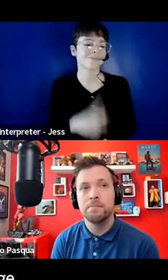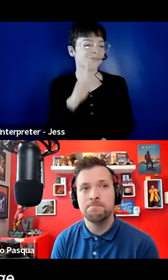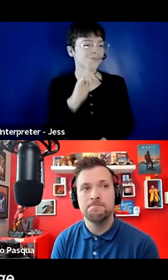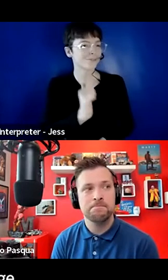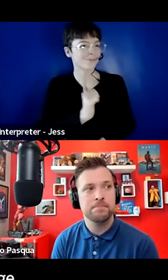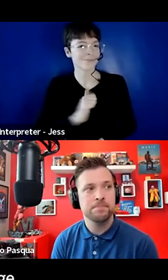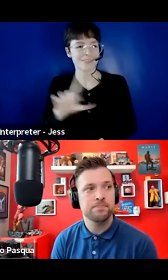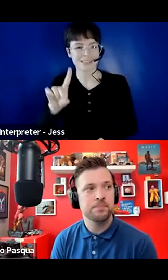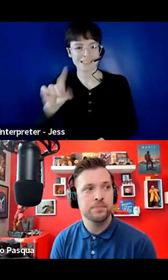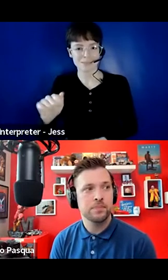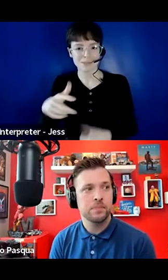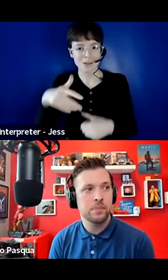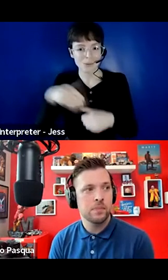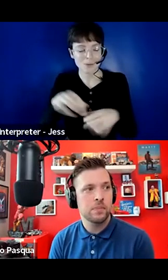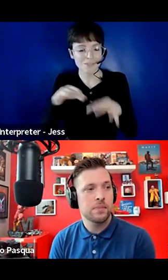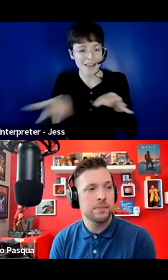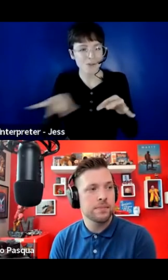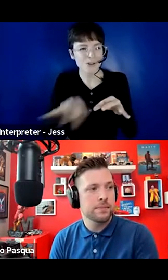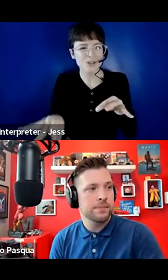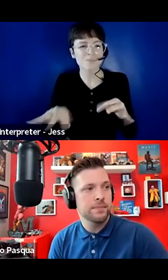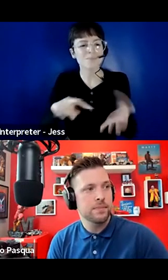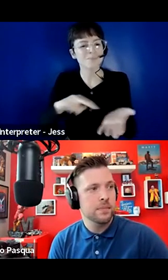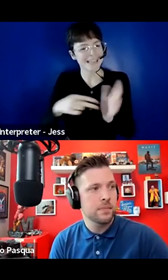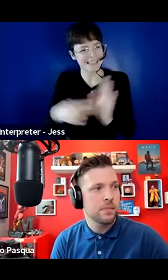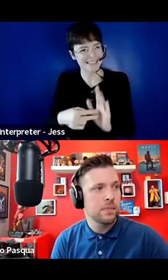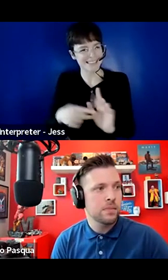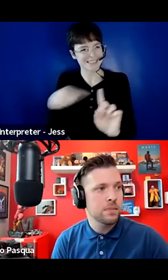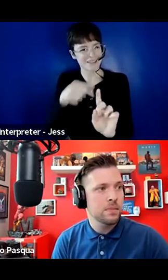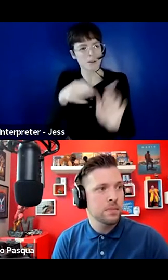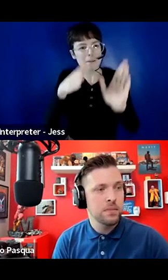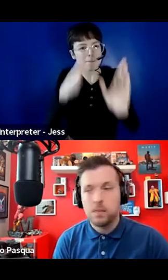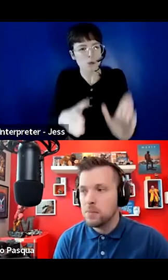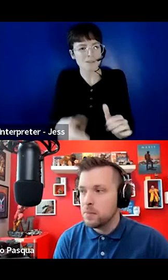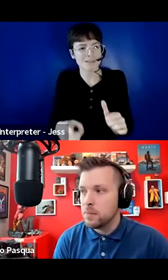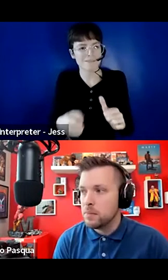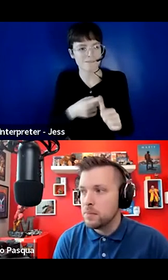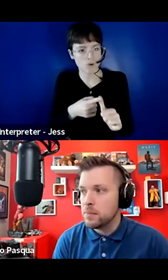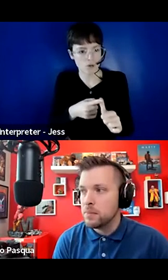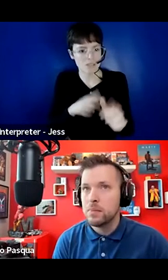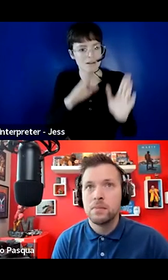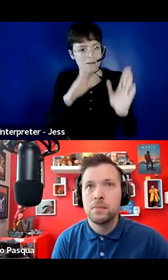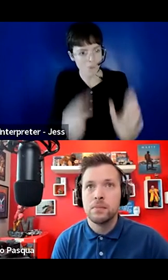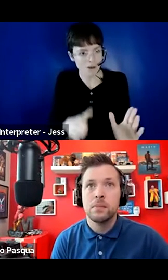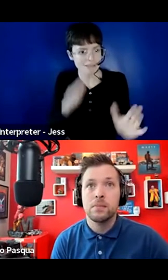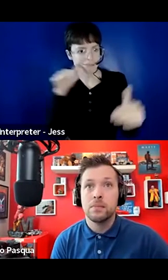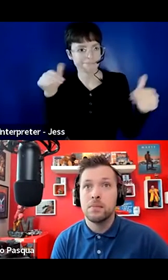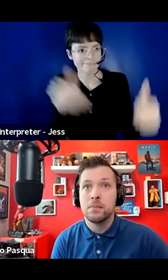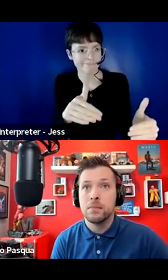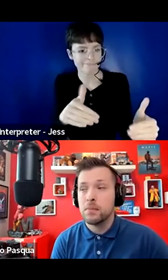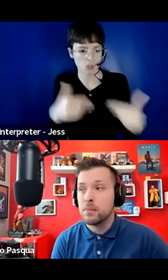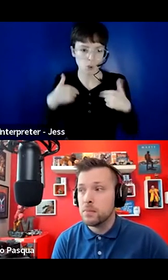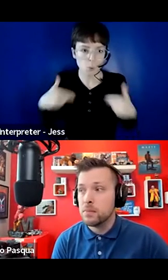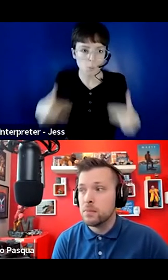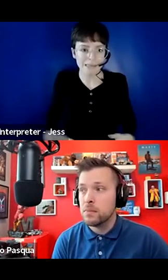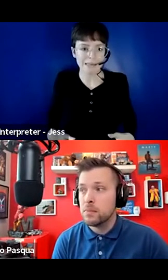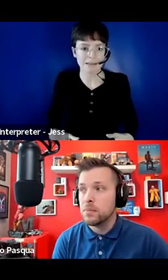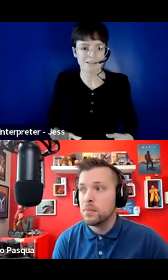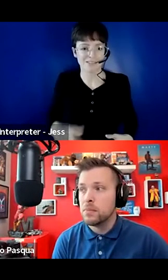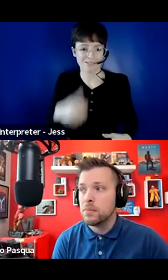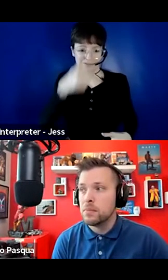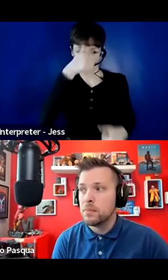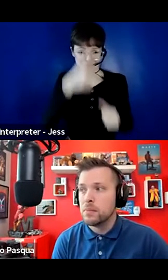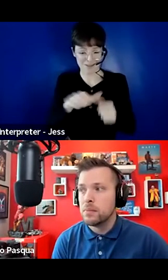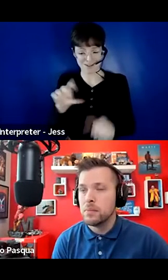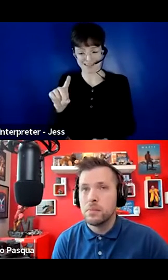really is about putting the person first, being human-centered and acknowledging that disability really is an individual lived experience and